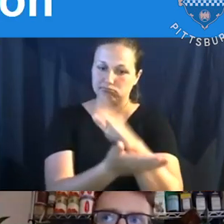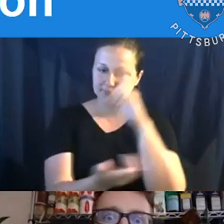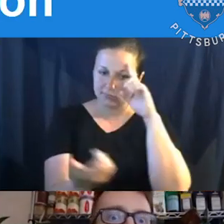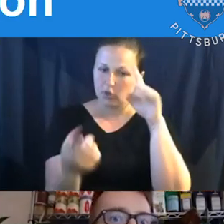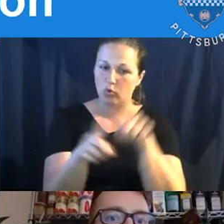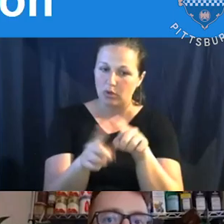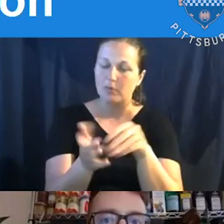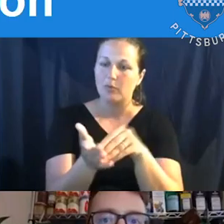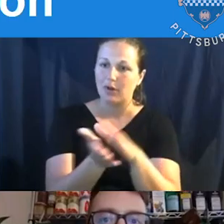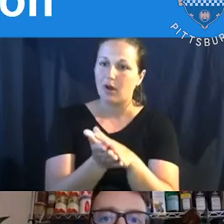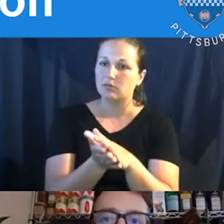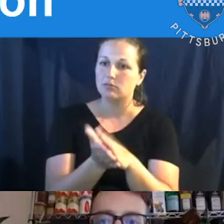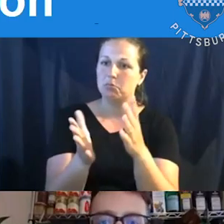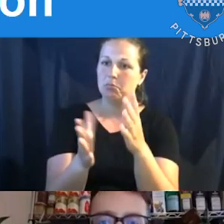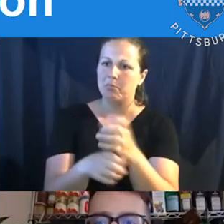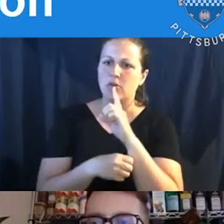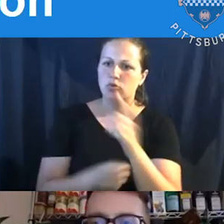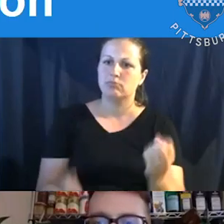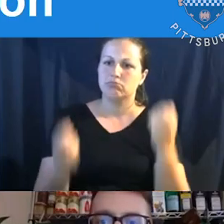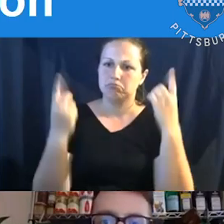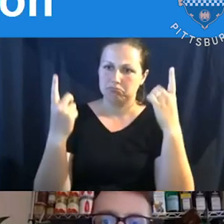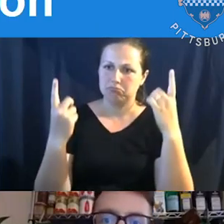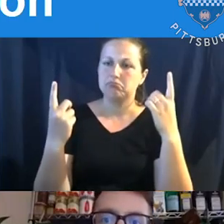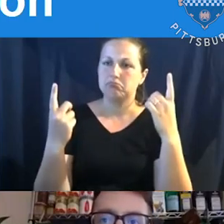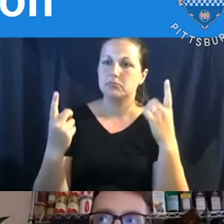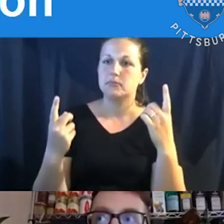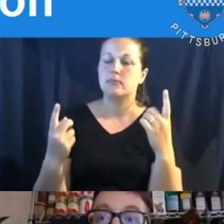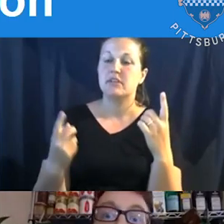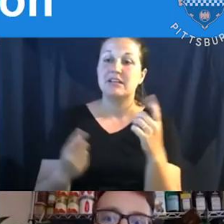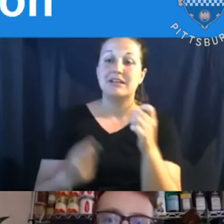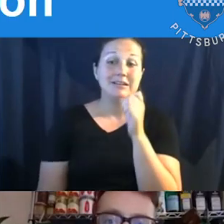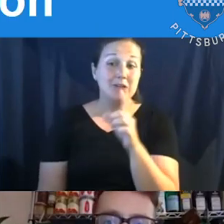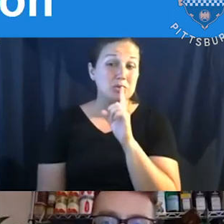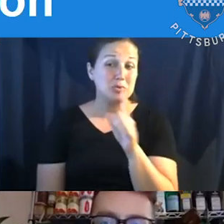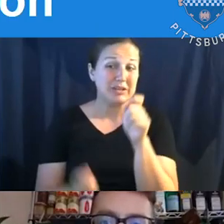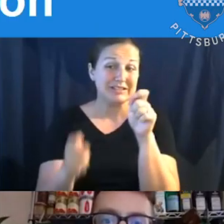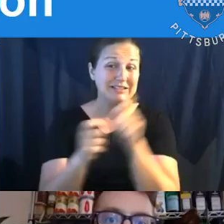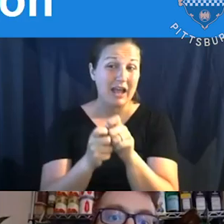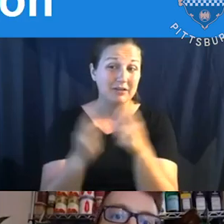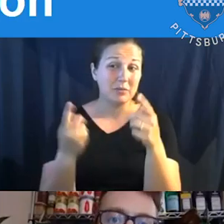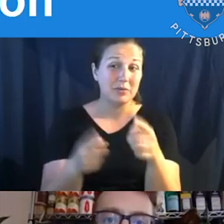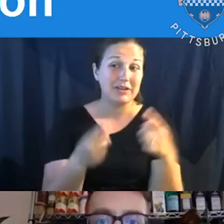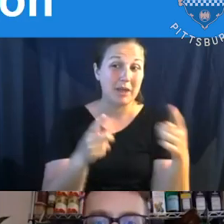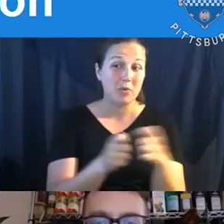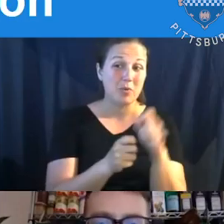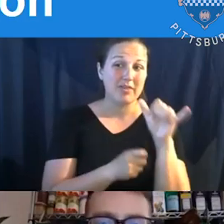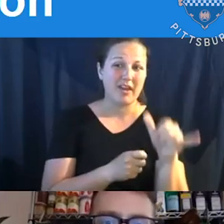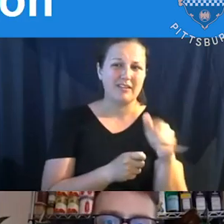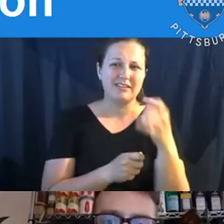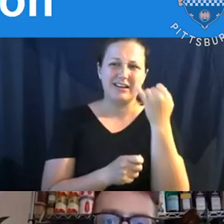Um, I'm not the most up to date on it, but I think it kind of took a backseat with all the, all the response we needed to do with, um, COVID-19.